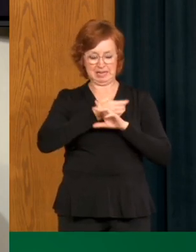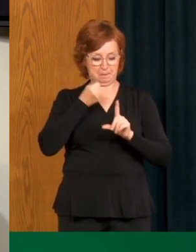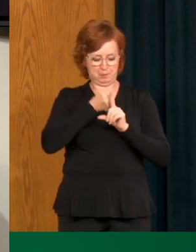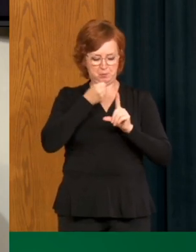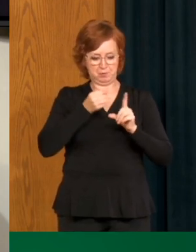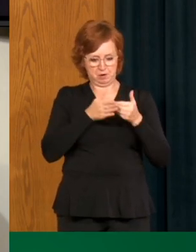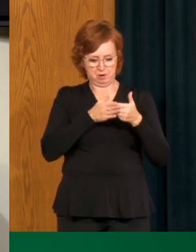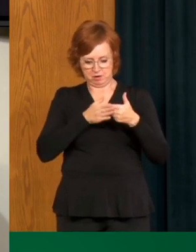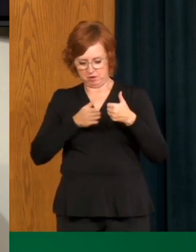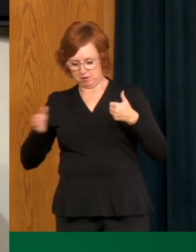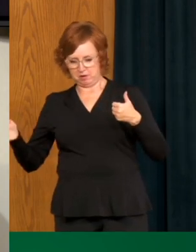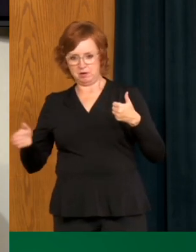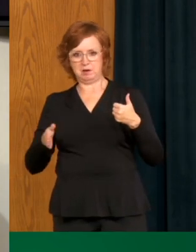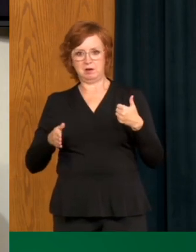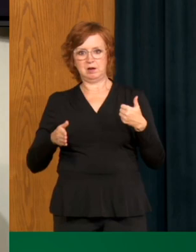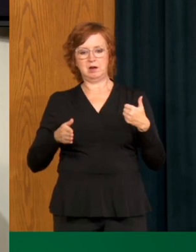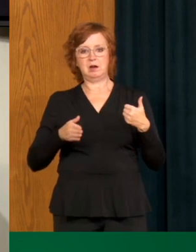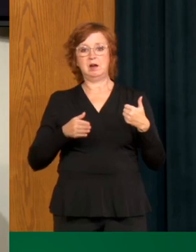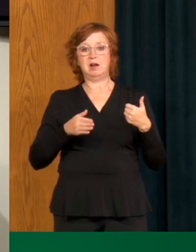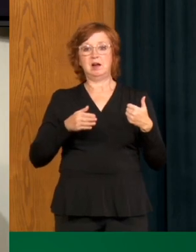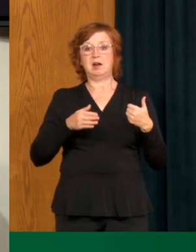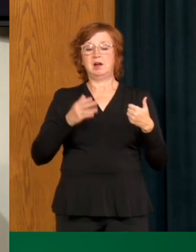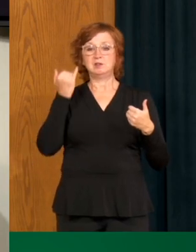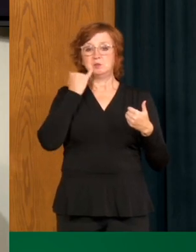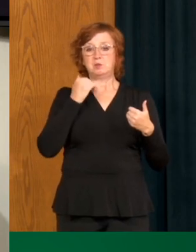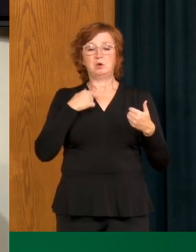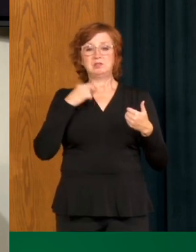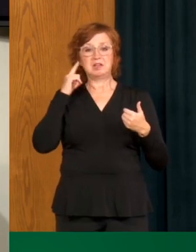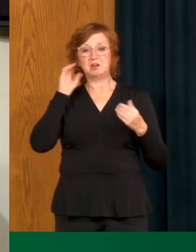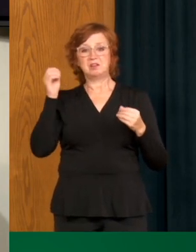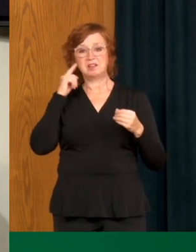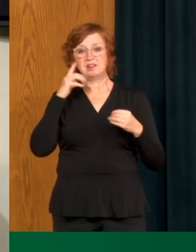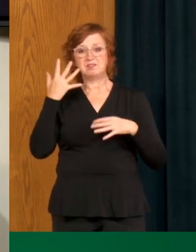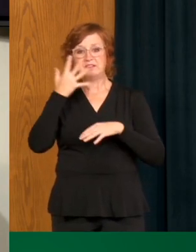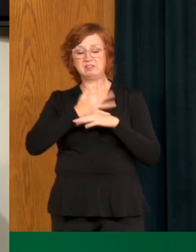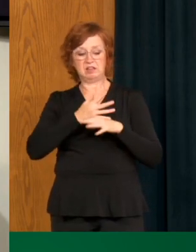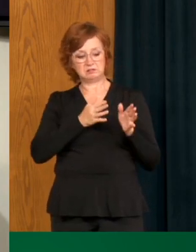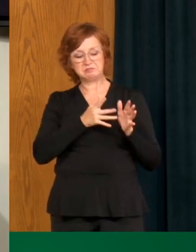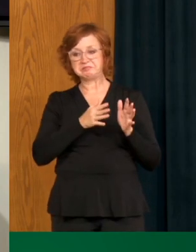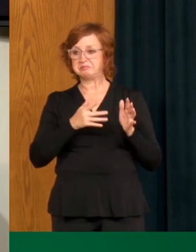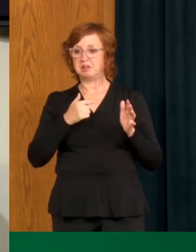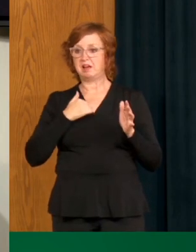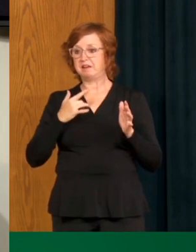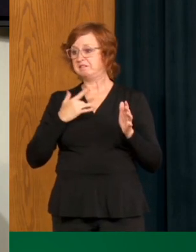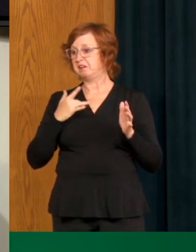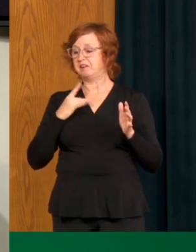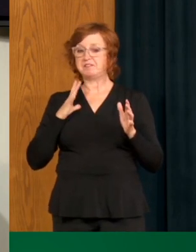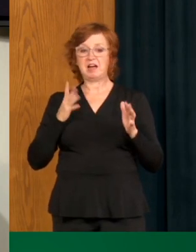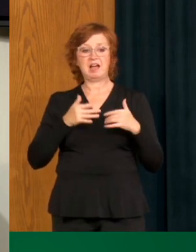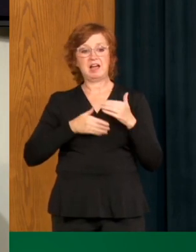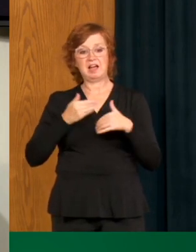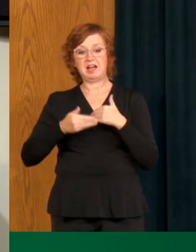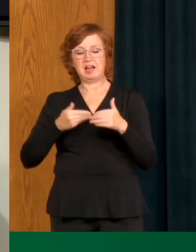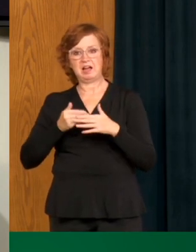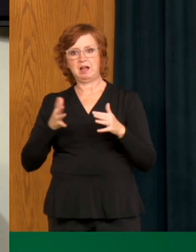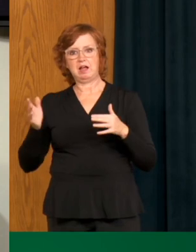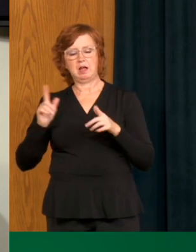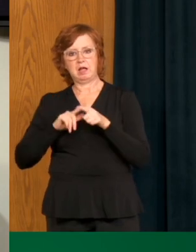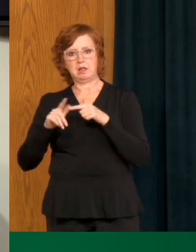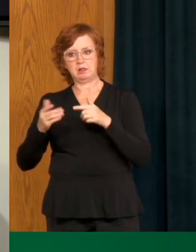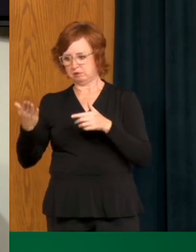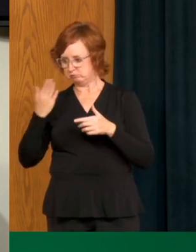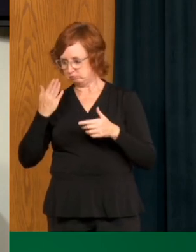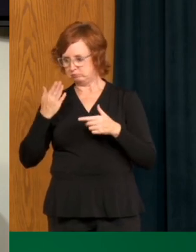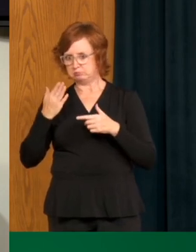there's been some issues where, you know, there's a public service announcement and people who went to a location were asked to get